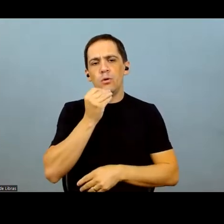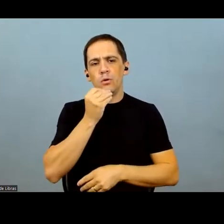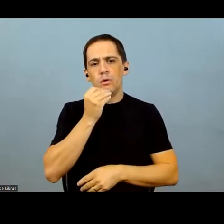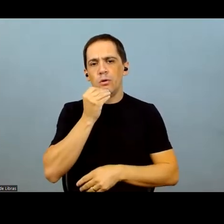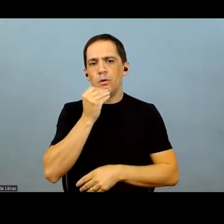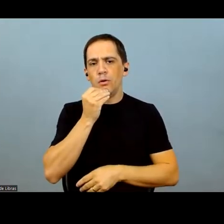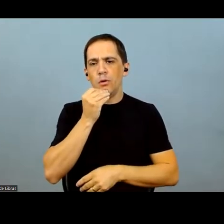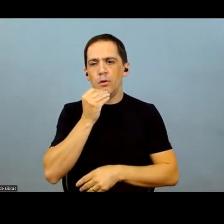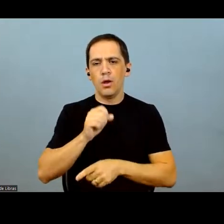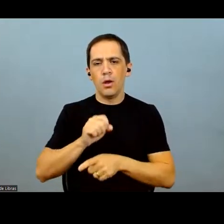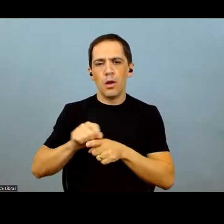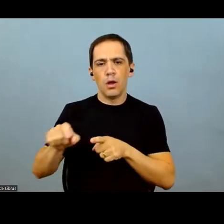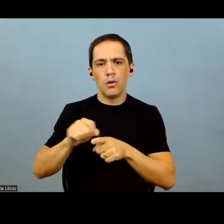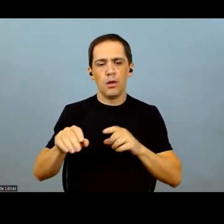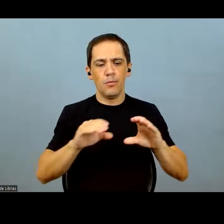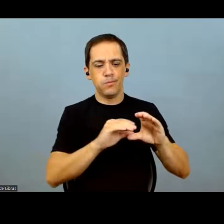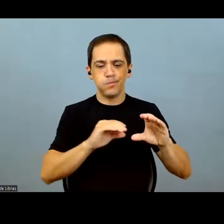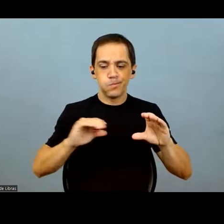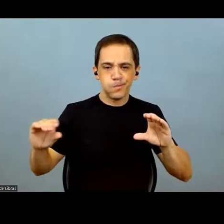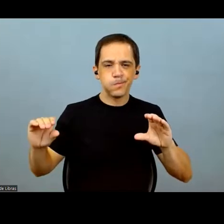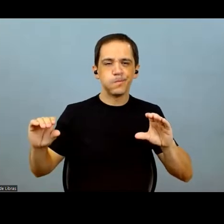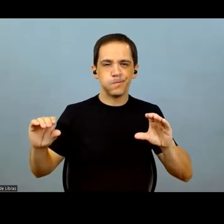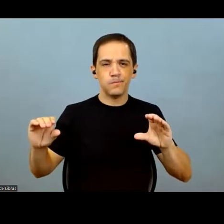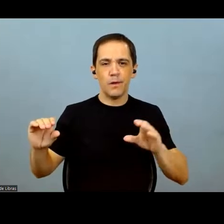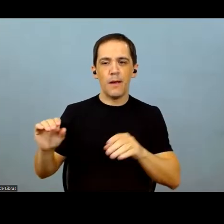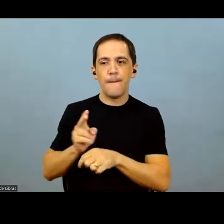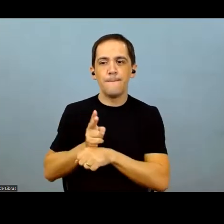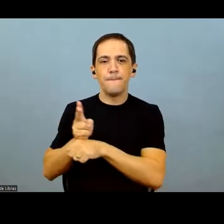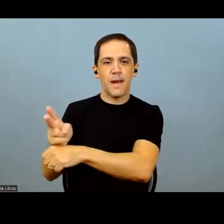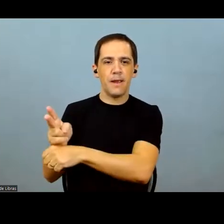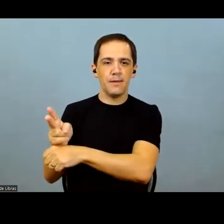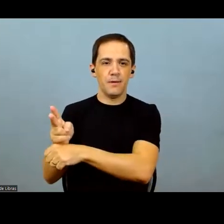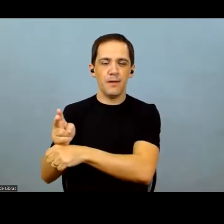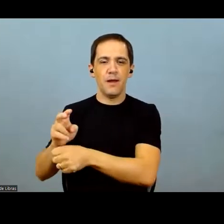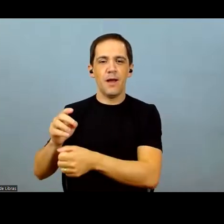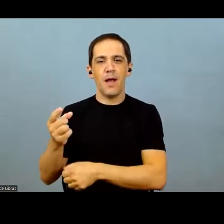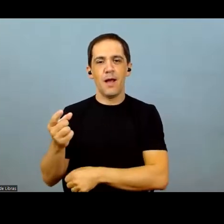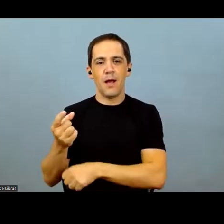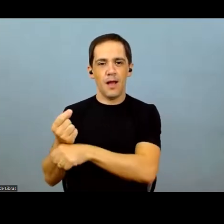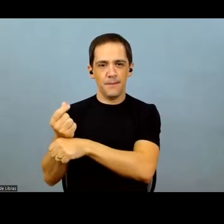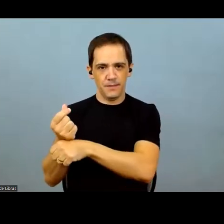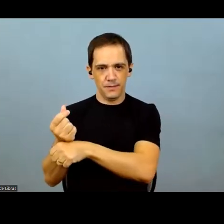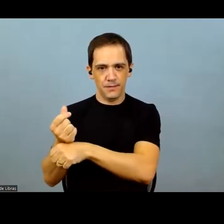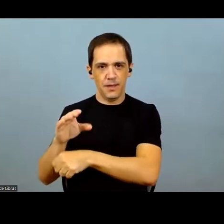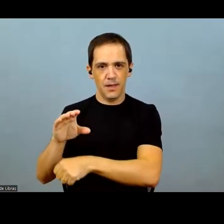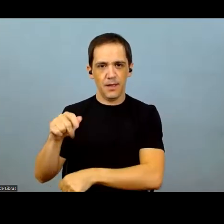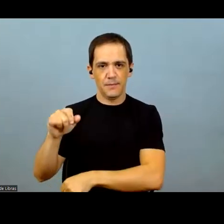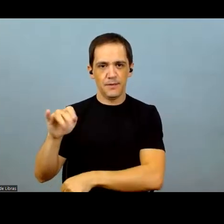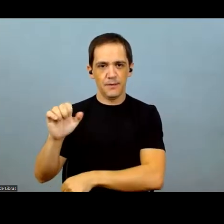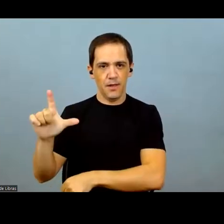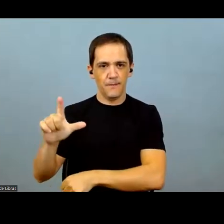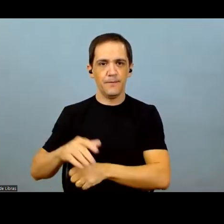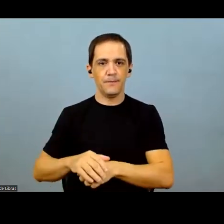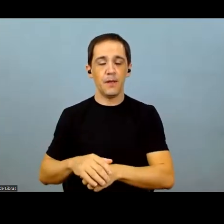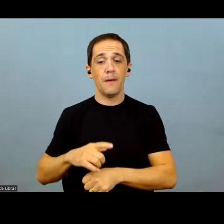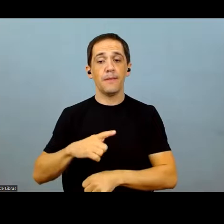It's an opportunity to allocate capital. So, considering our current business and